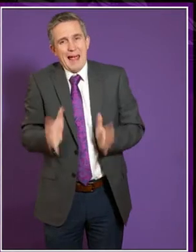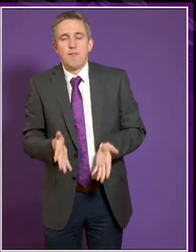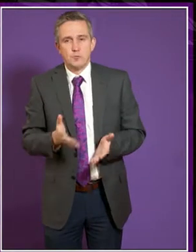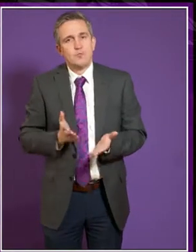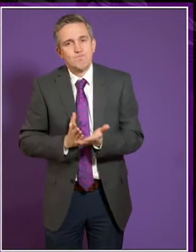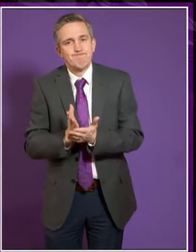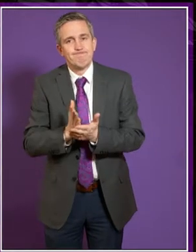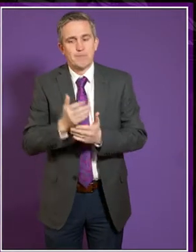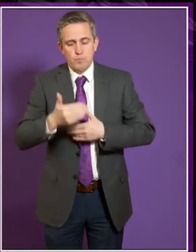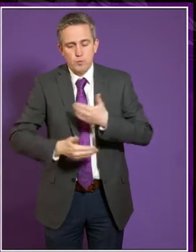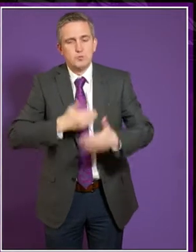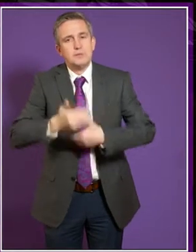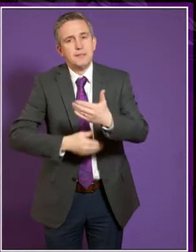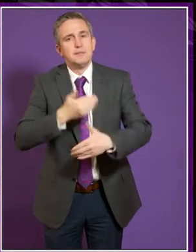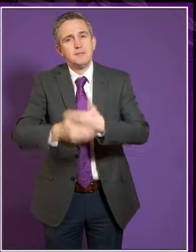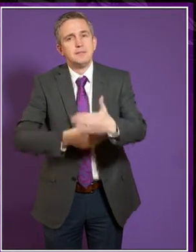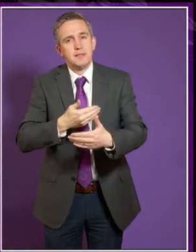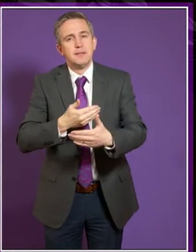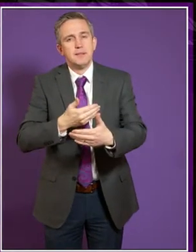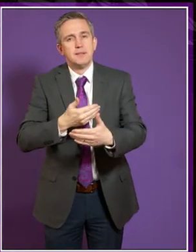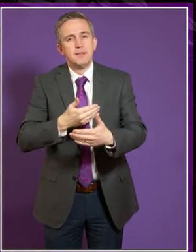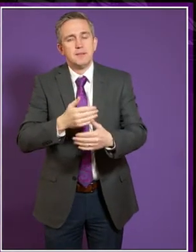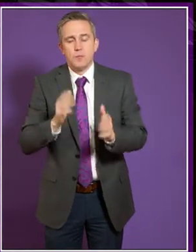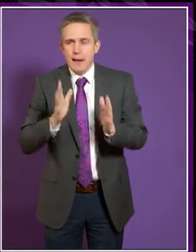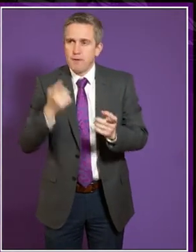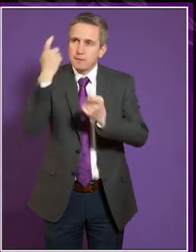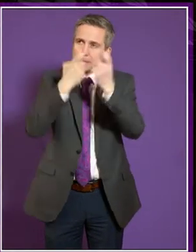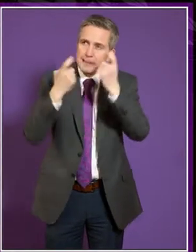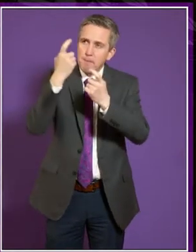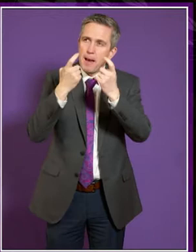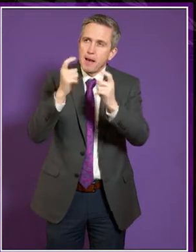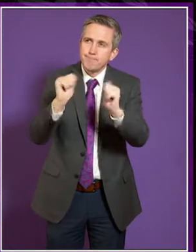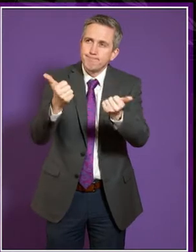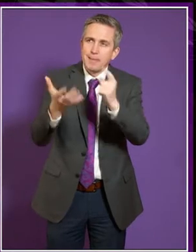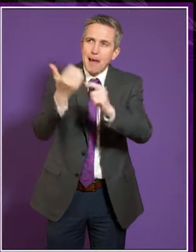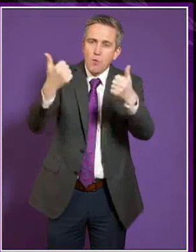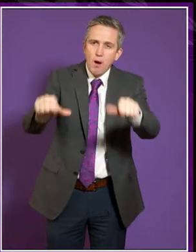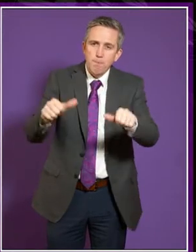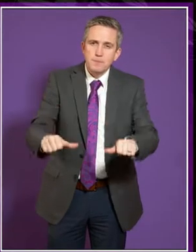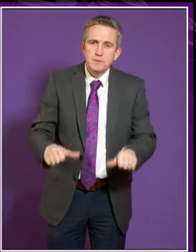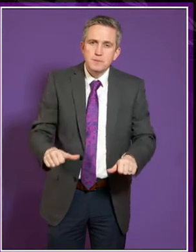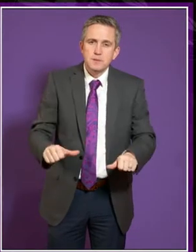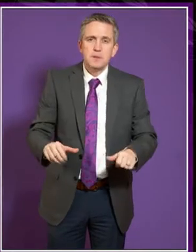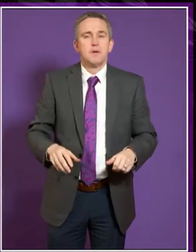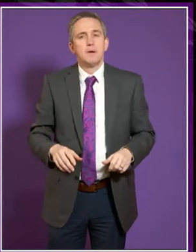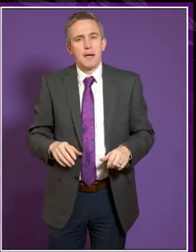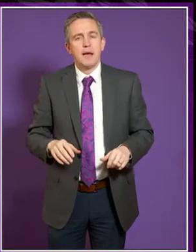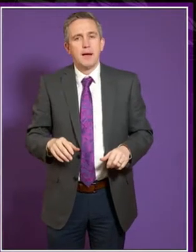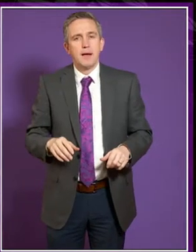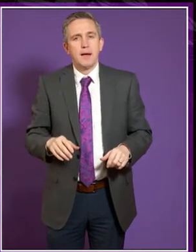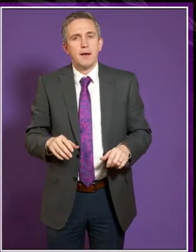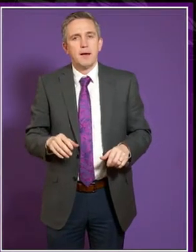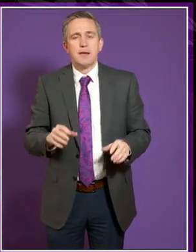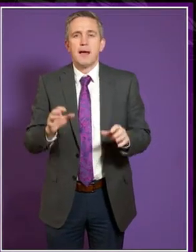But we need to keep on thinking about outcomes rather than seeing success as an